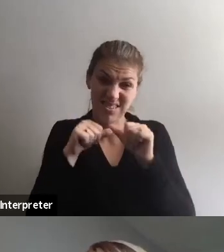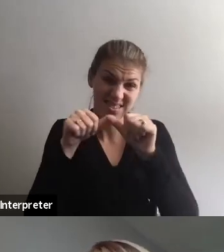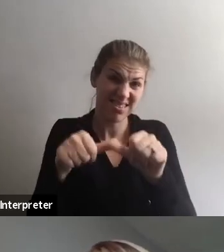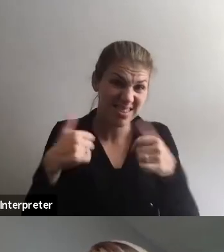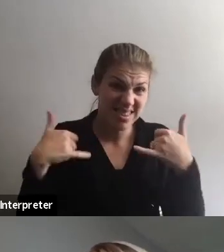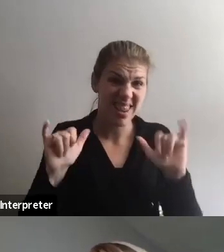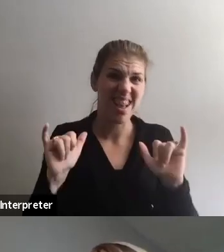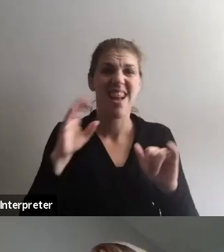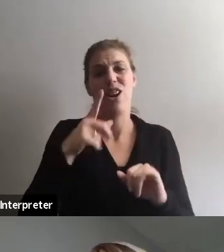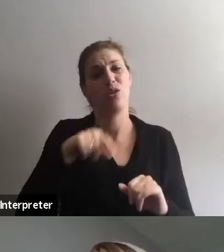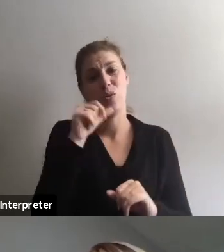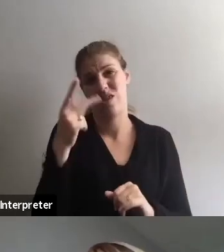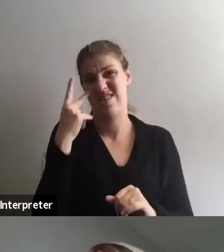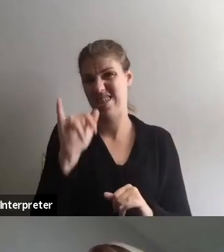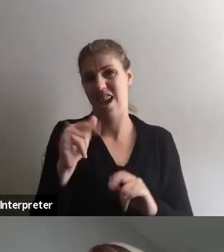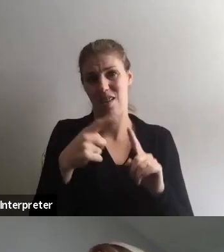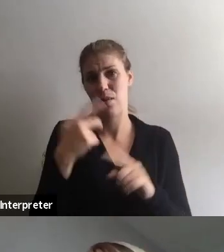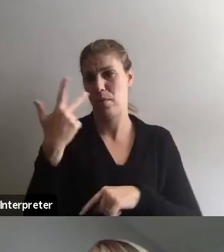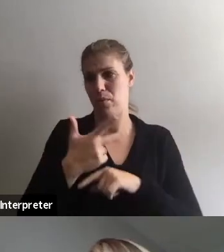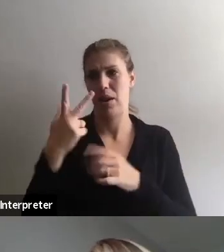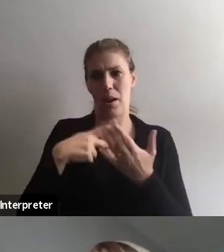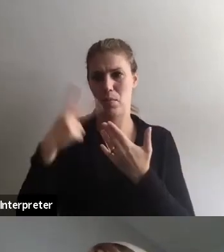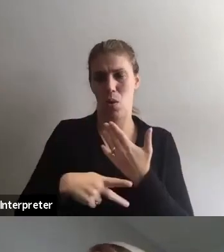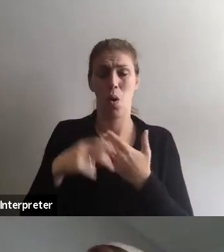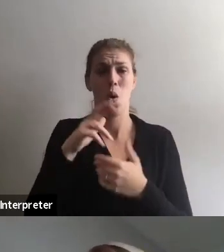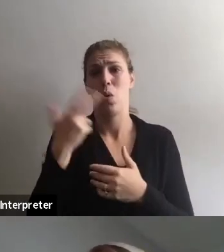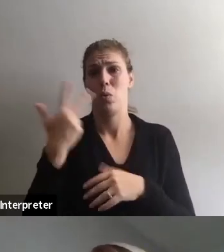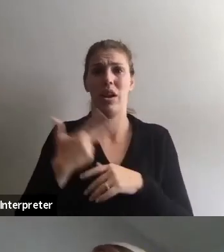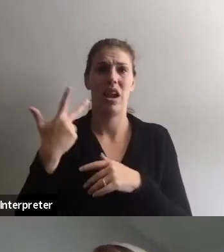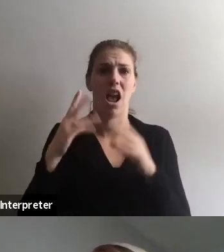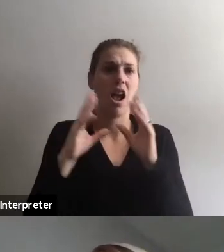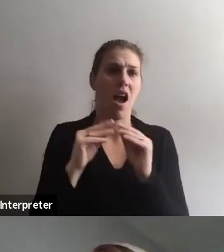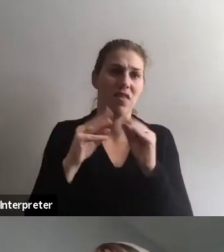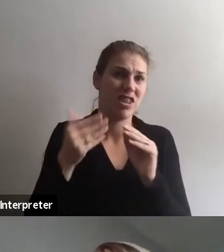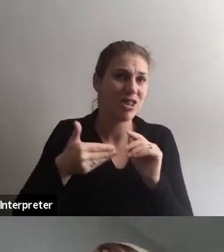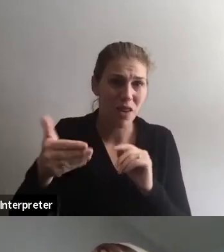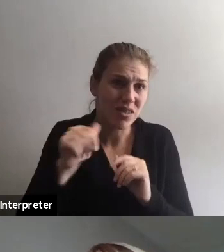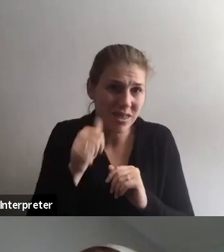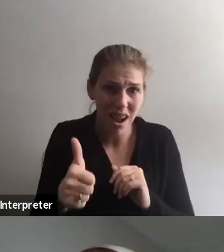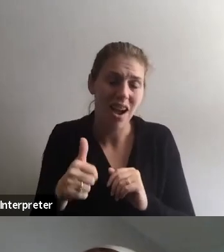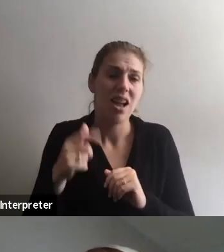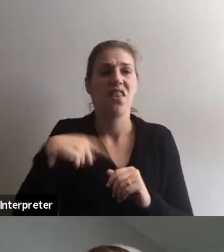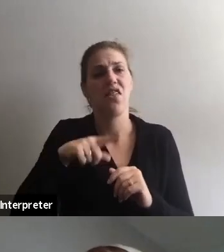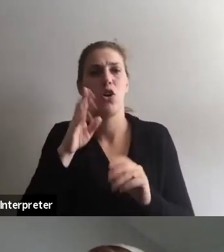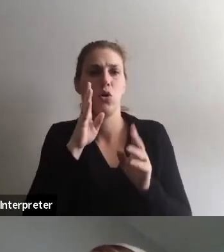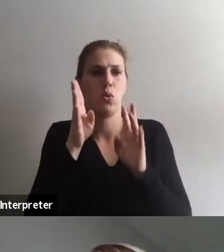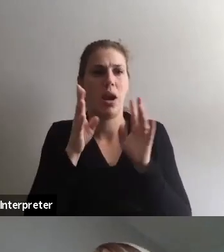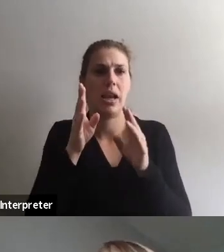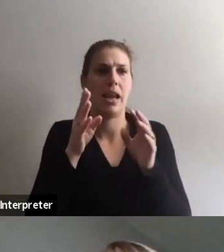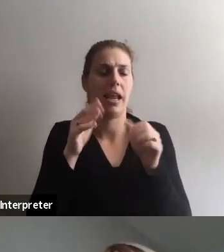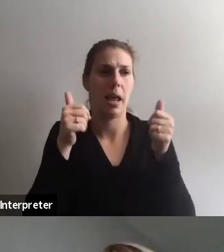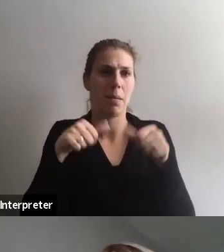And you don't see that from a three-day program or even a three-day conference very often where they're even creating exhibitions